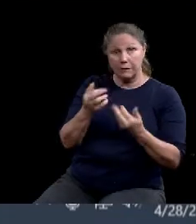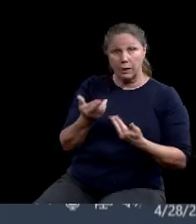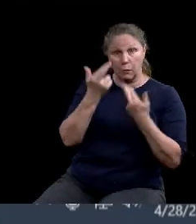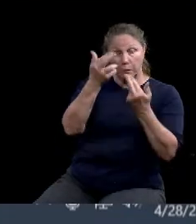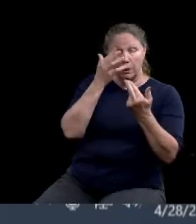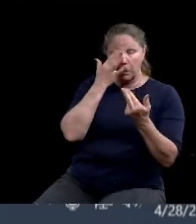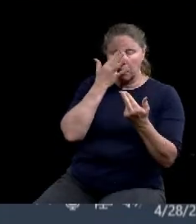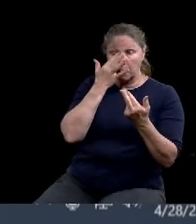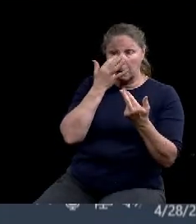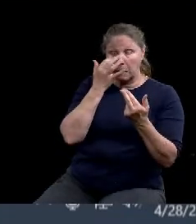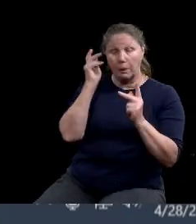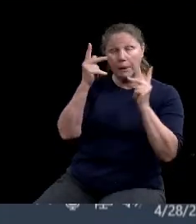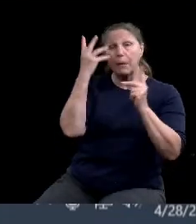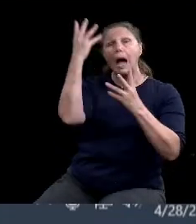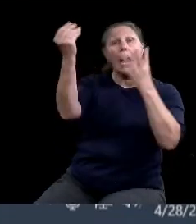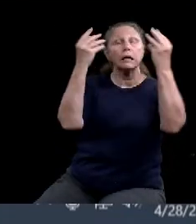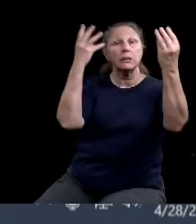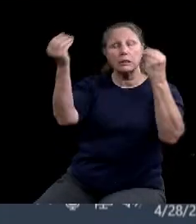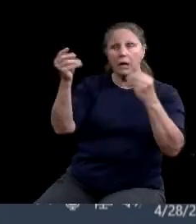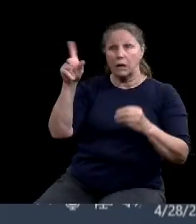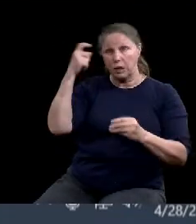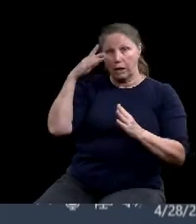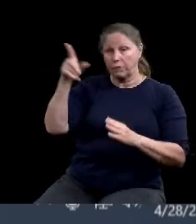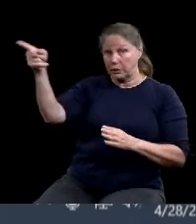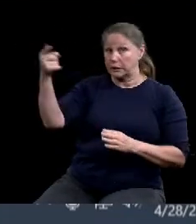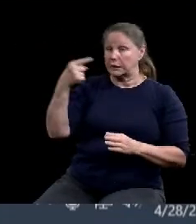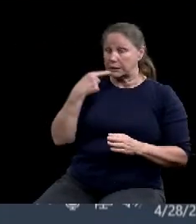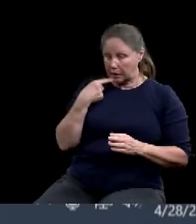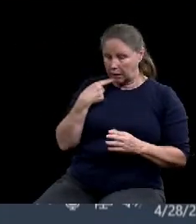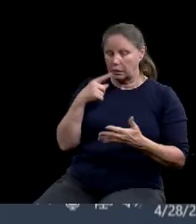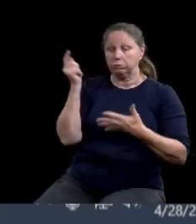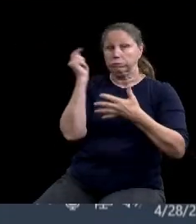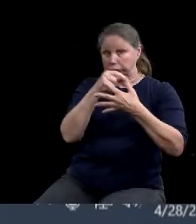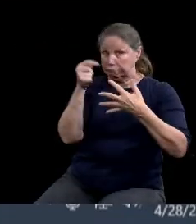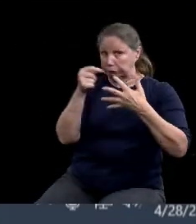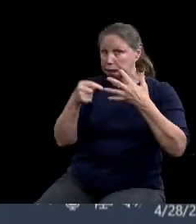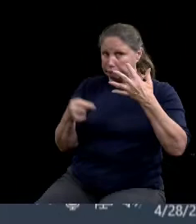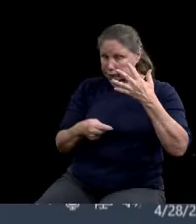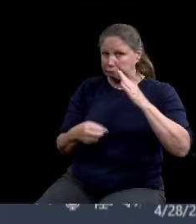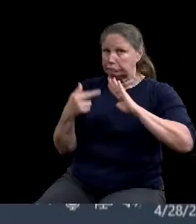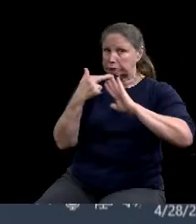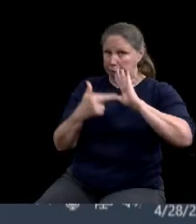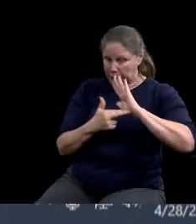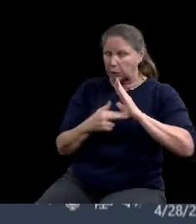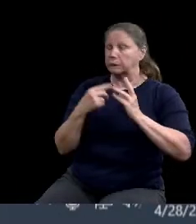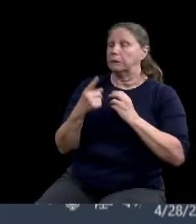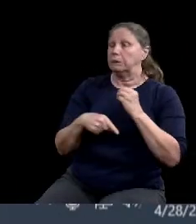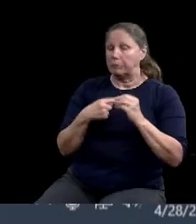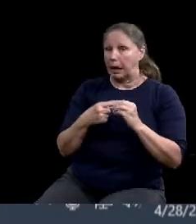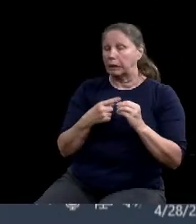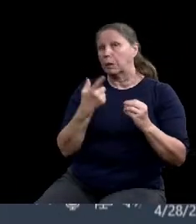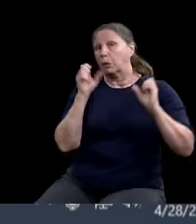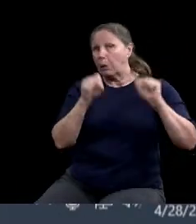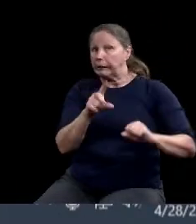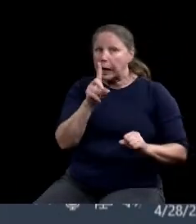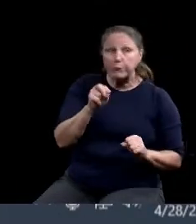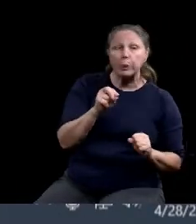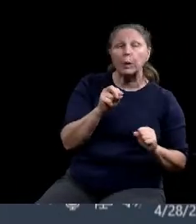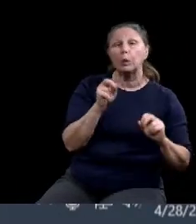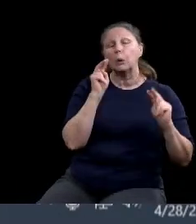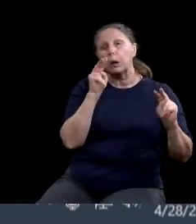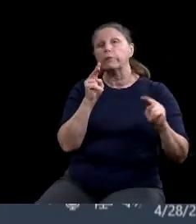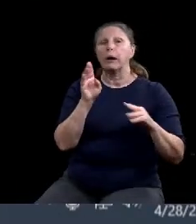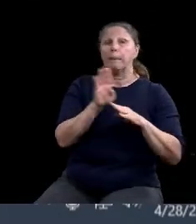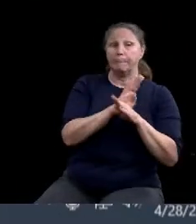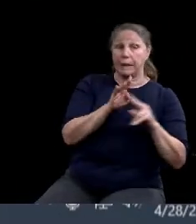Open Texas did have a specific kind of bullet points as to what to expect, both from a business standpoint and as a consumer standpoint. Can